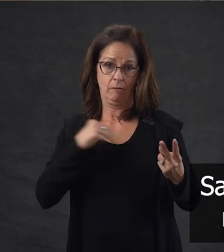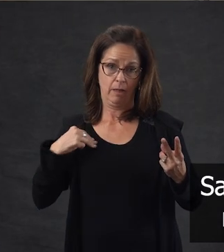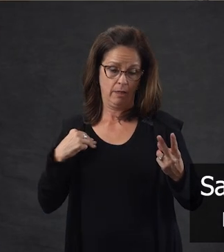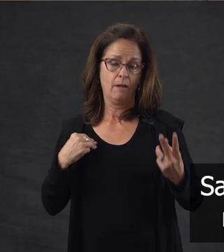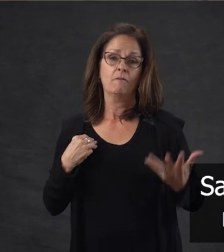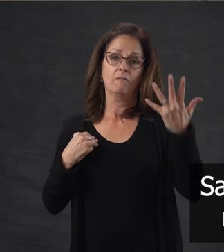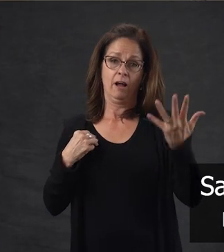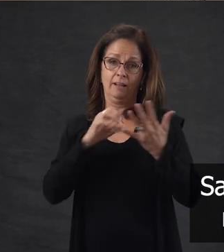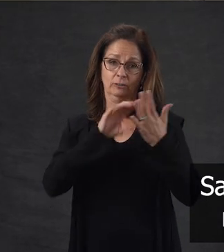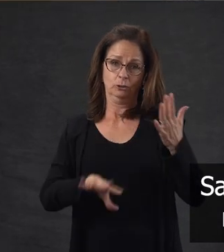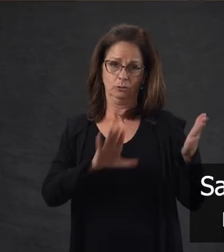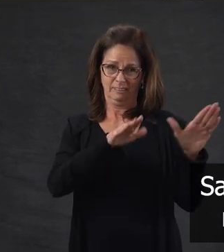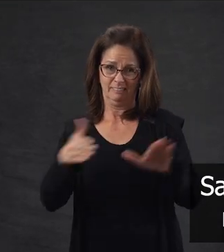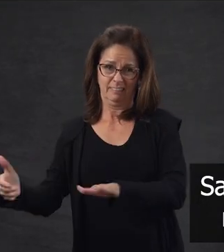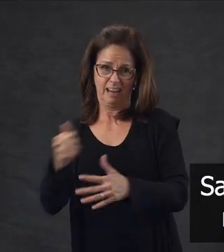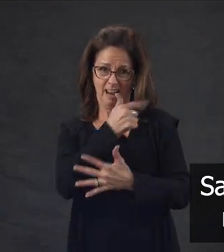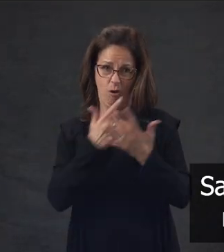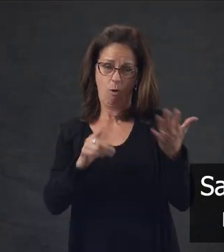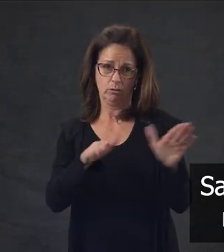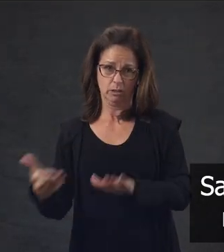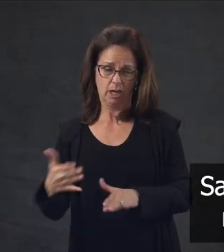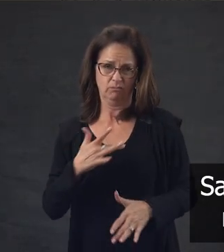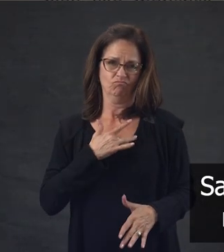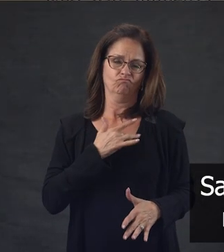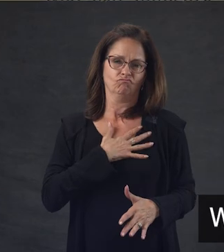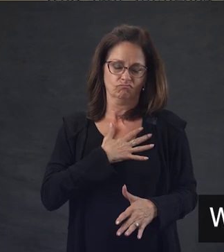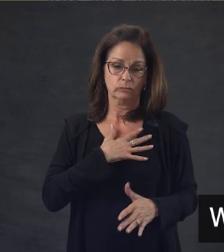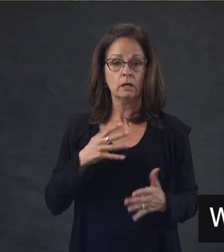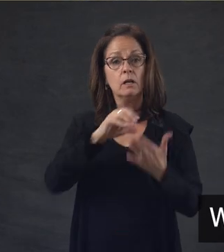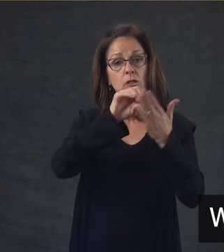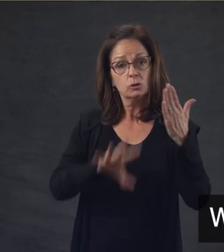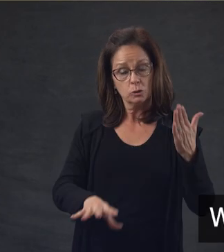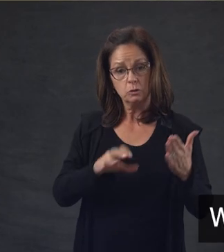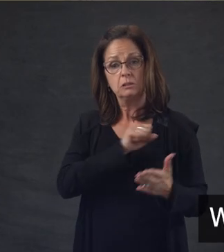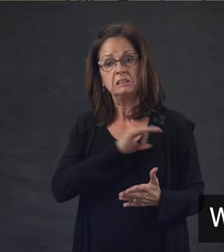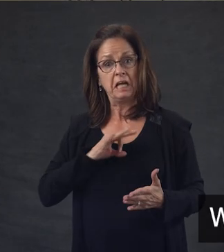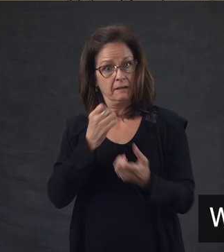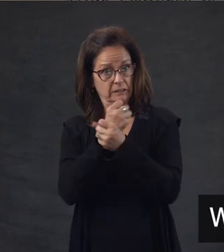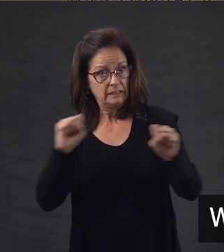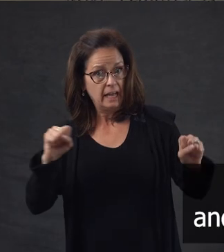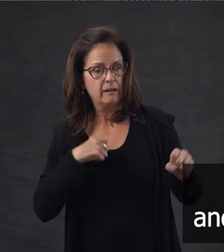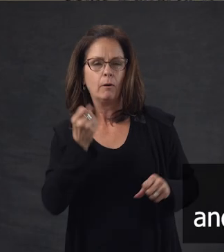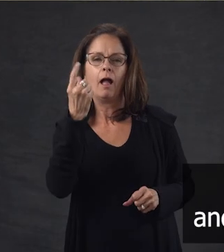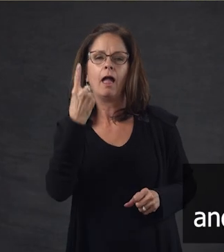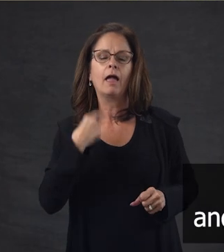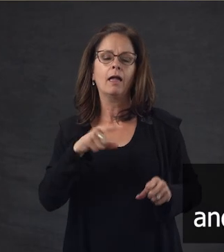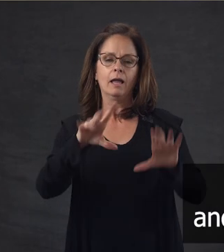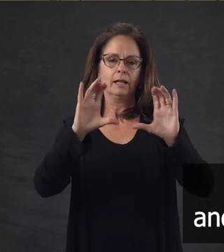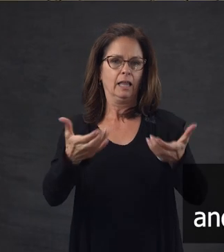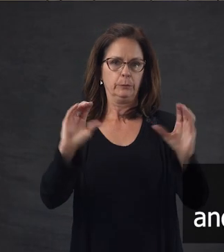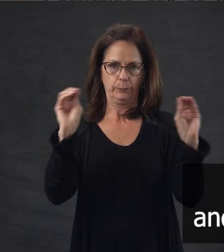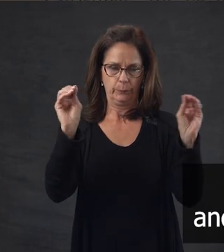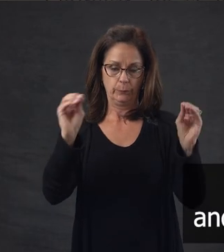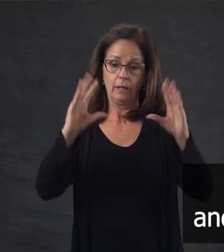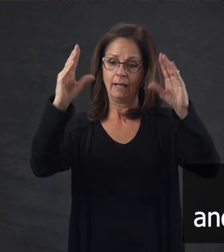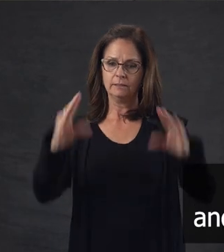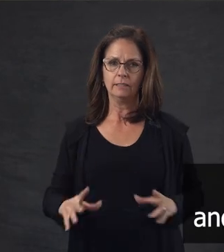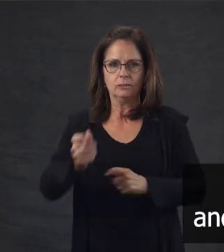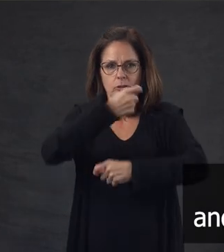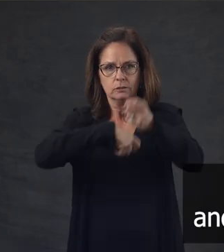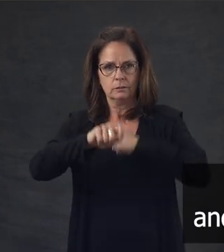two staff members, and five students died. Fade to black. While students and staff were sick, there were no classes, and teachers